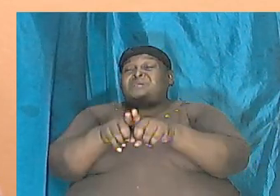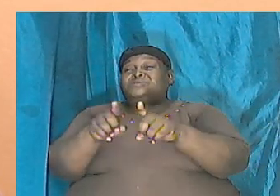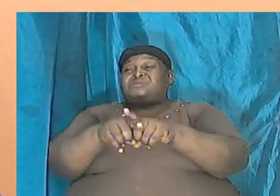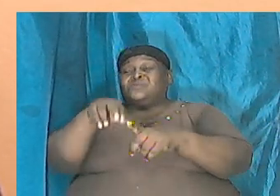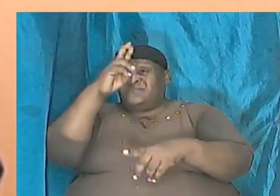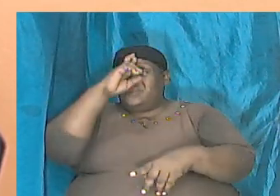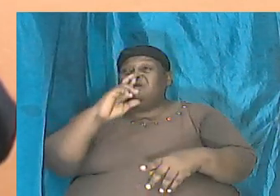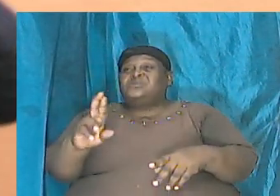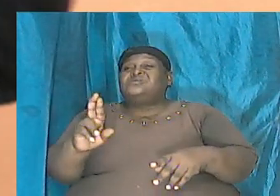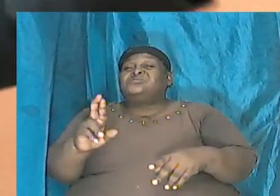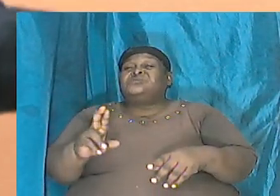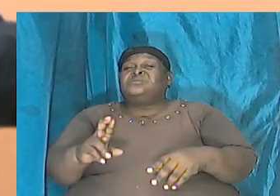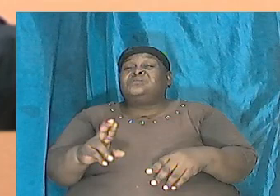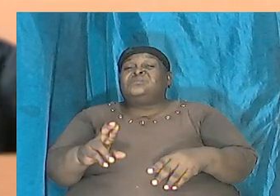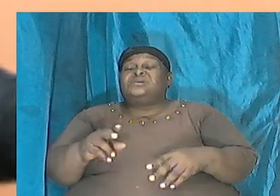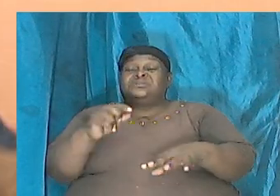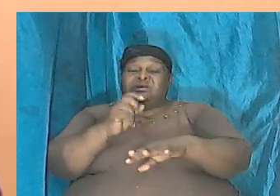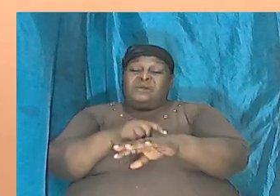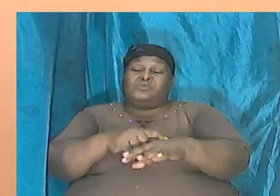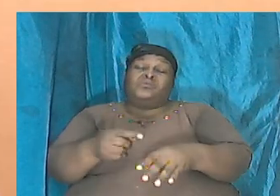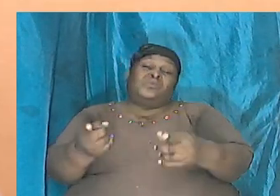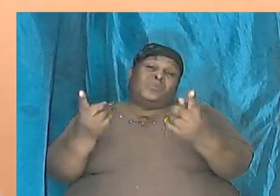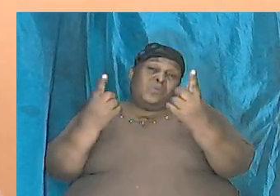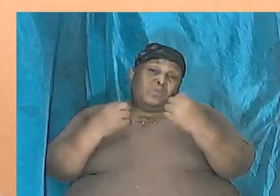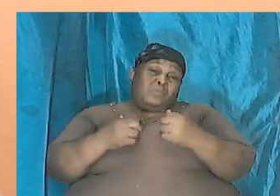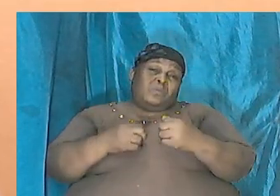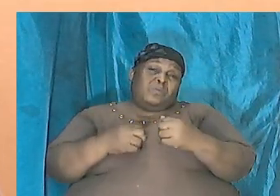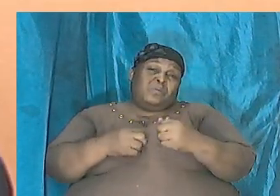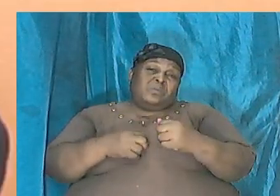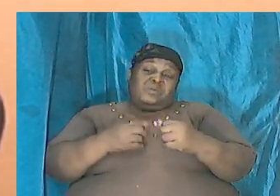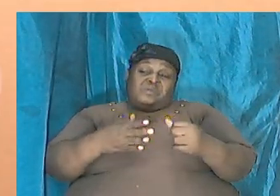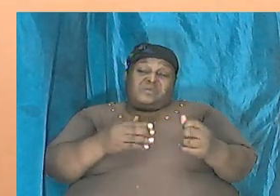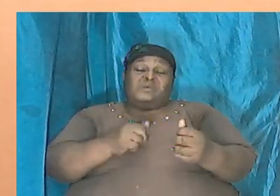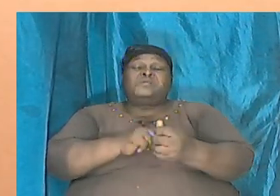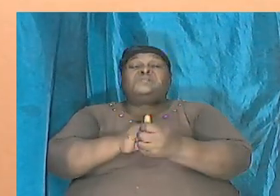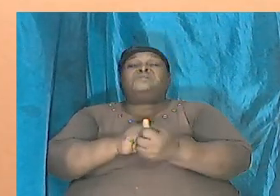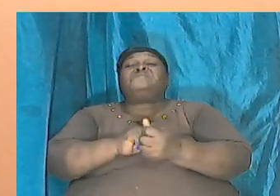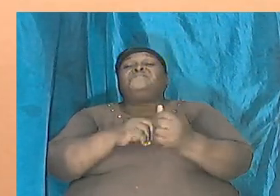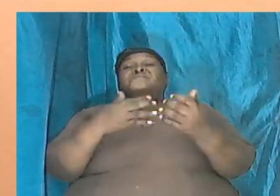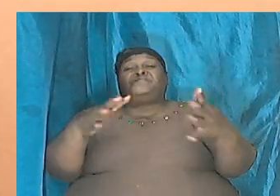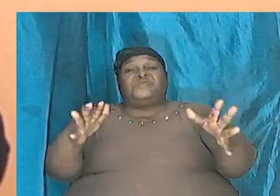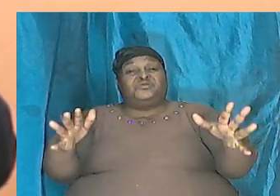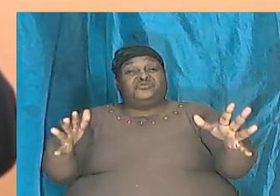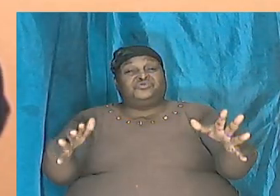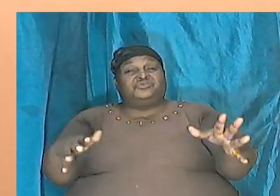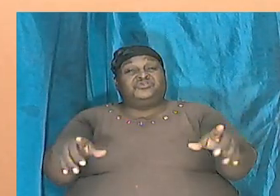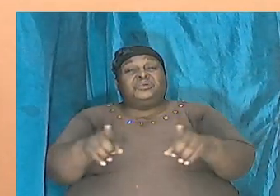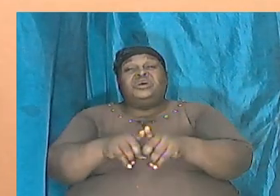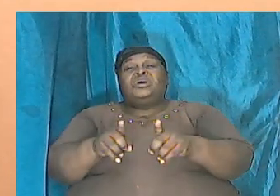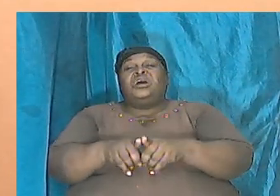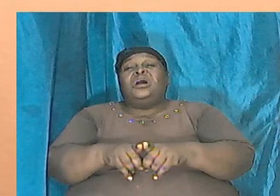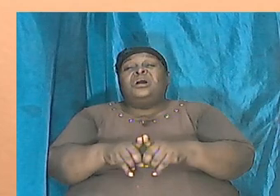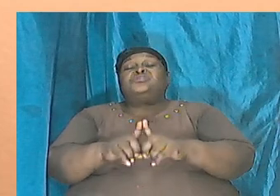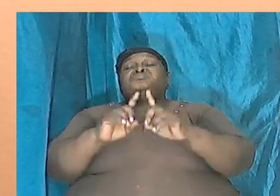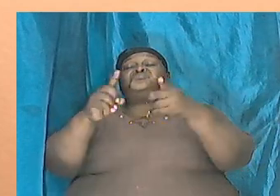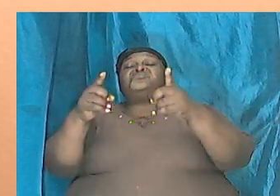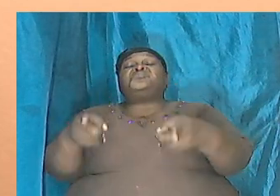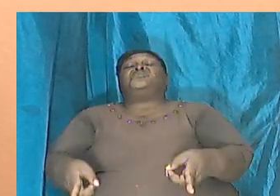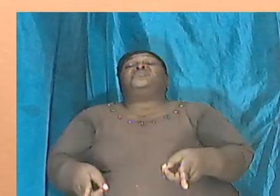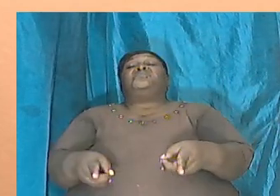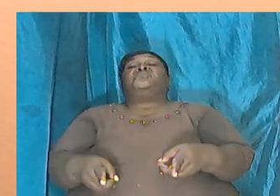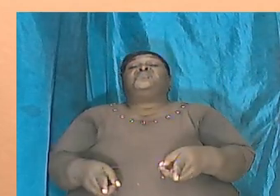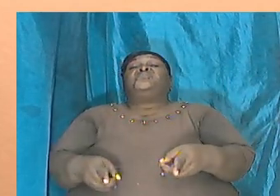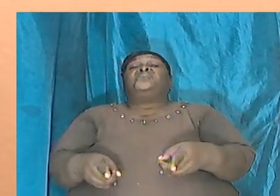is going to come when the former things would have been passed away and as we go beyond, it will be an